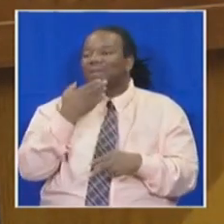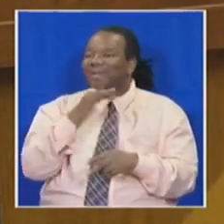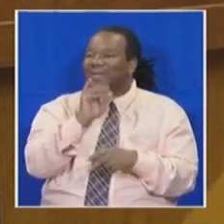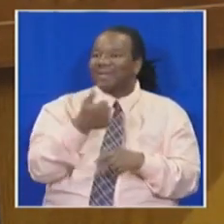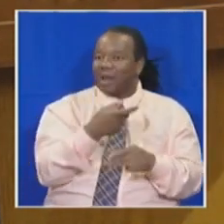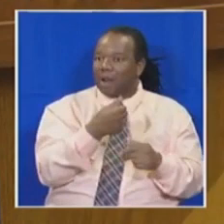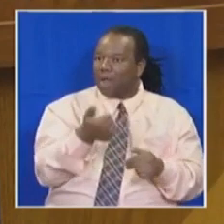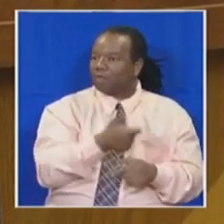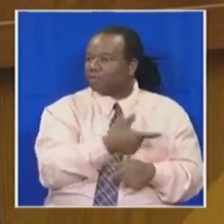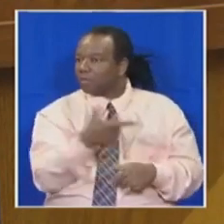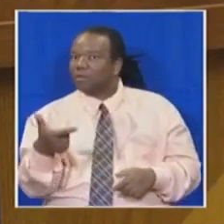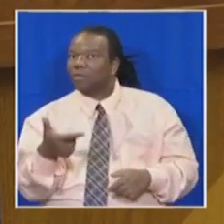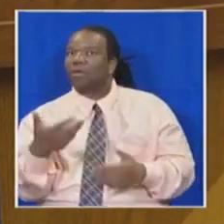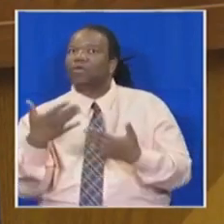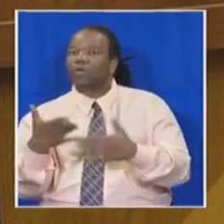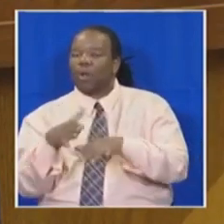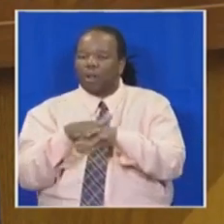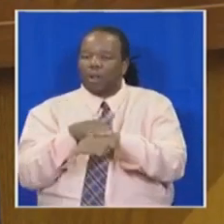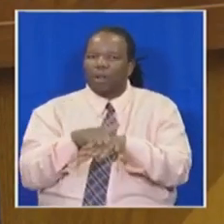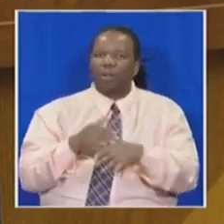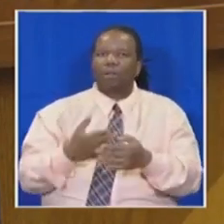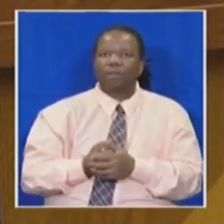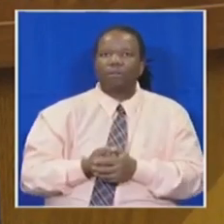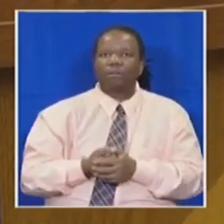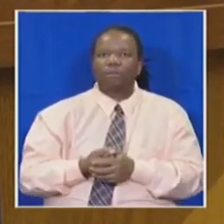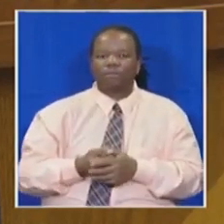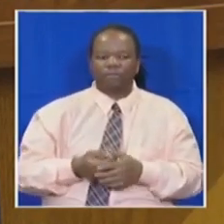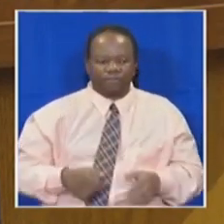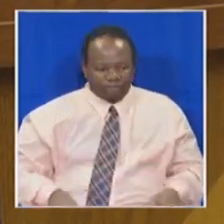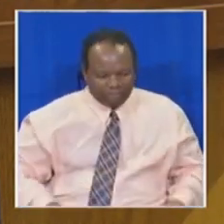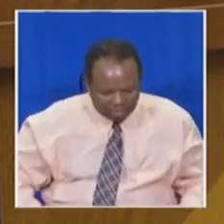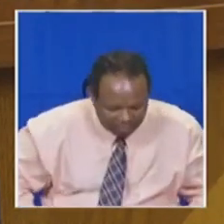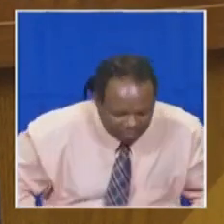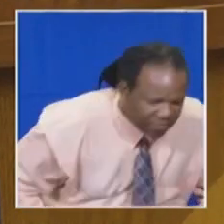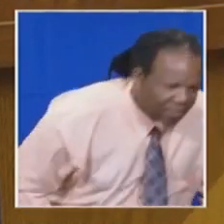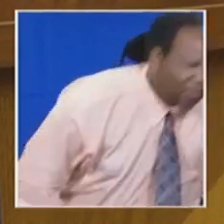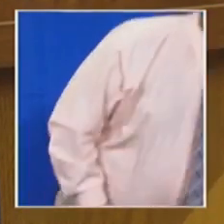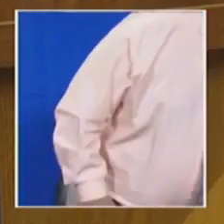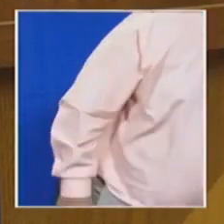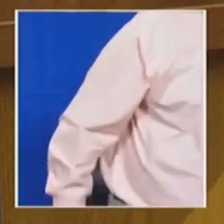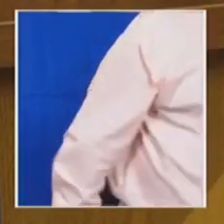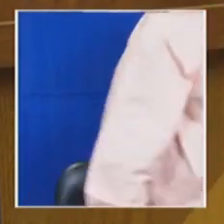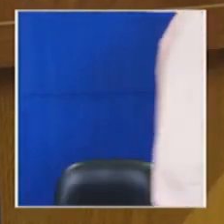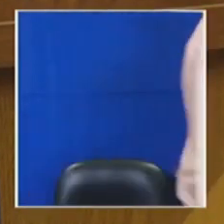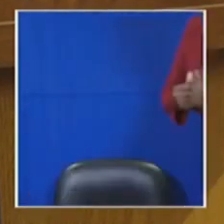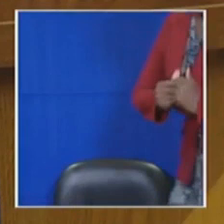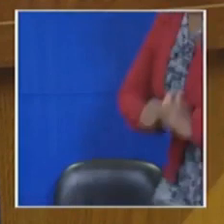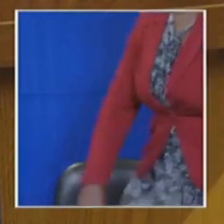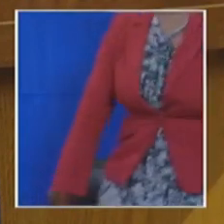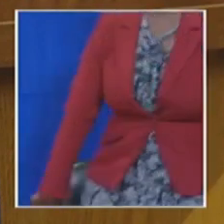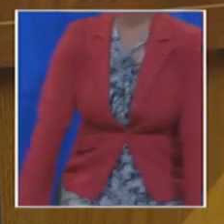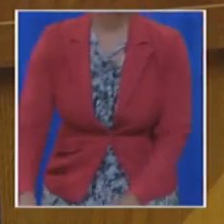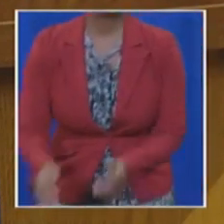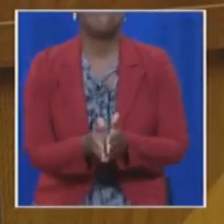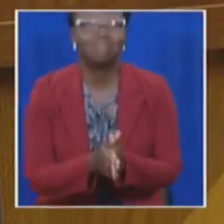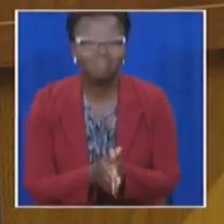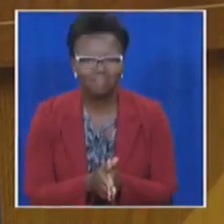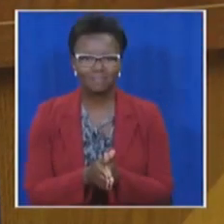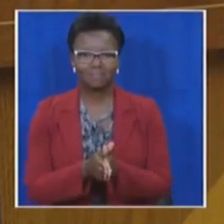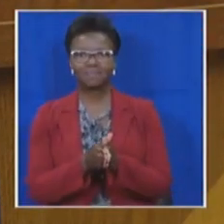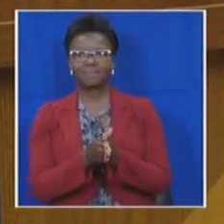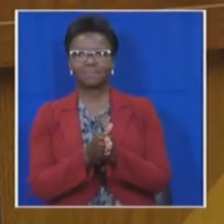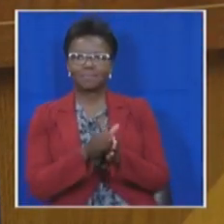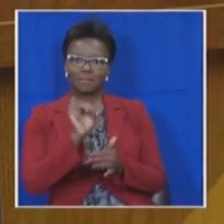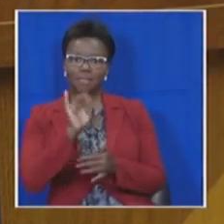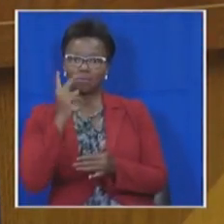continues to move at a totalist pace. If you scrutinise every land restitution settlement in the country, you'll find one